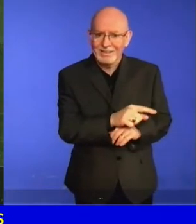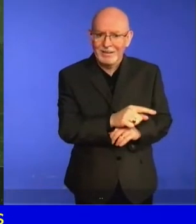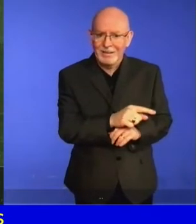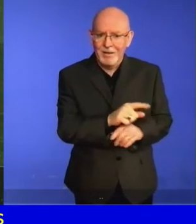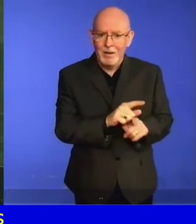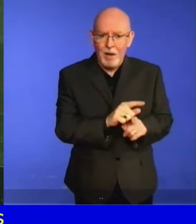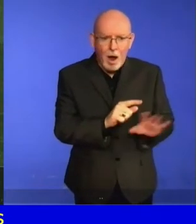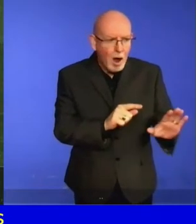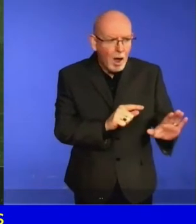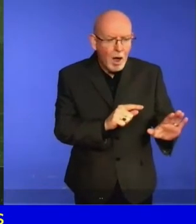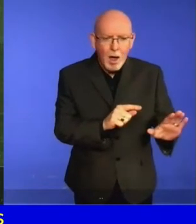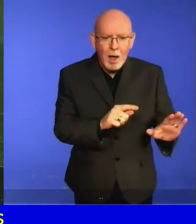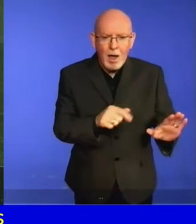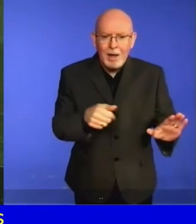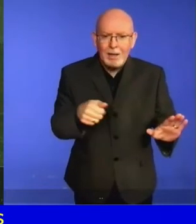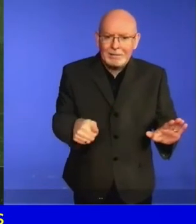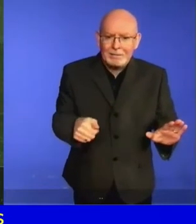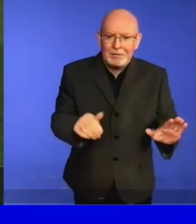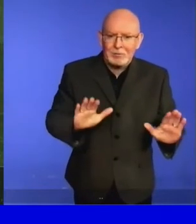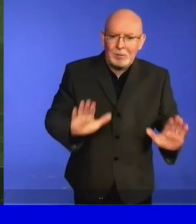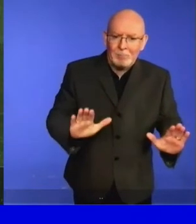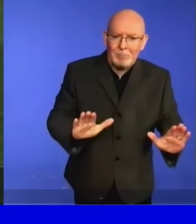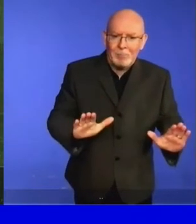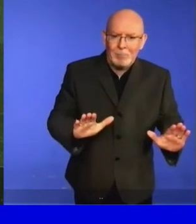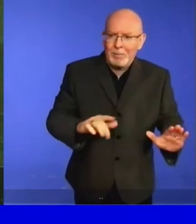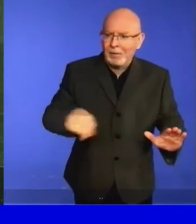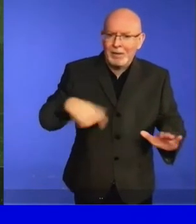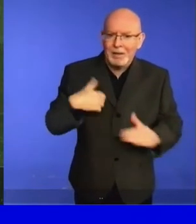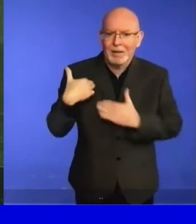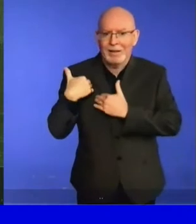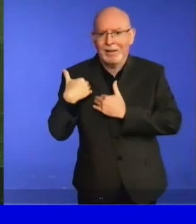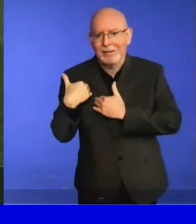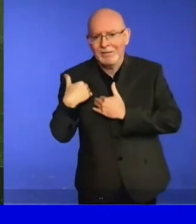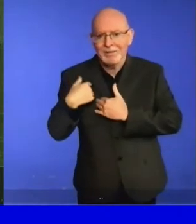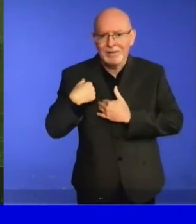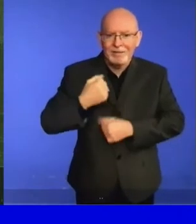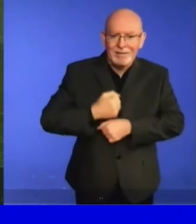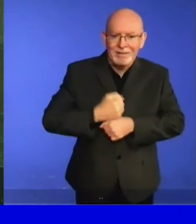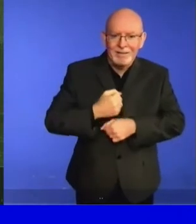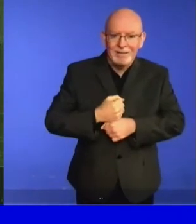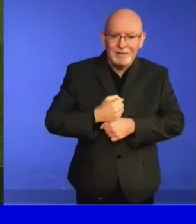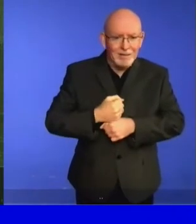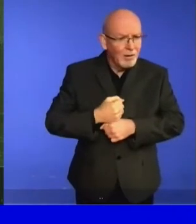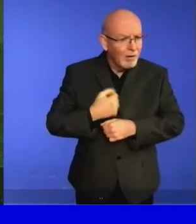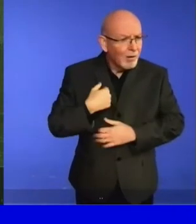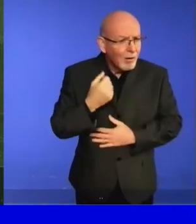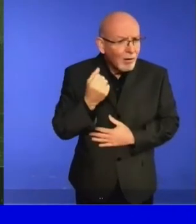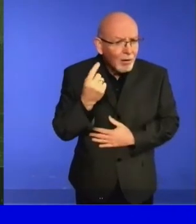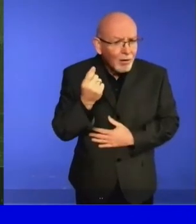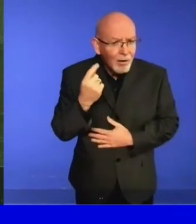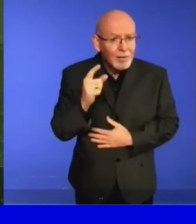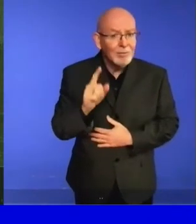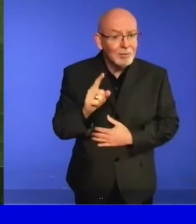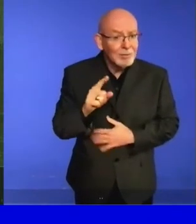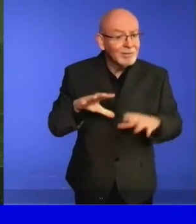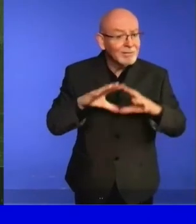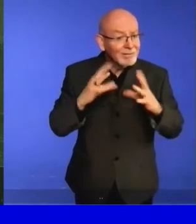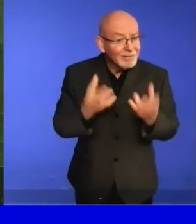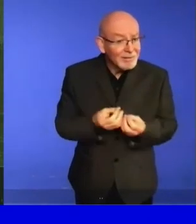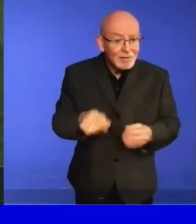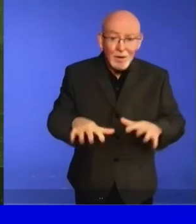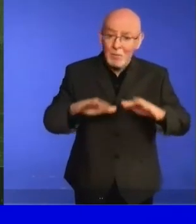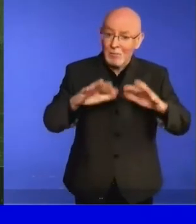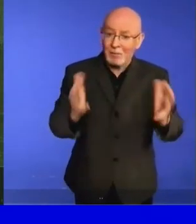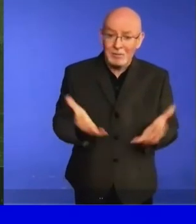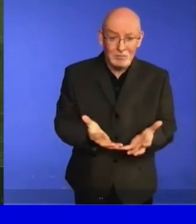Yet this too shall pass. With news each day of vaccine developments and with collective effort to ensure